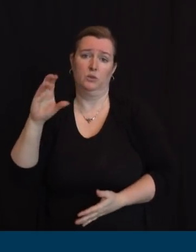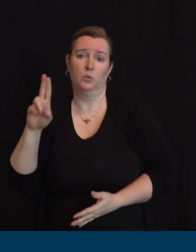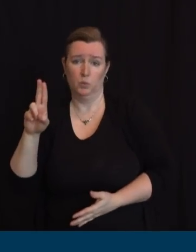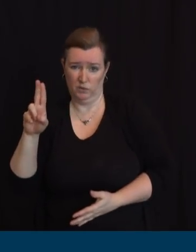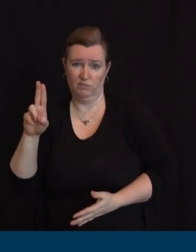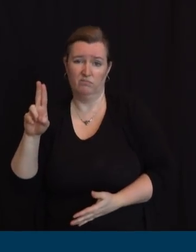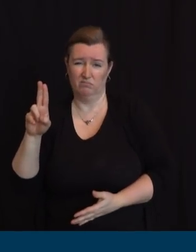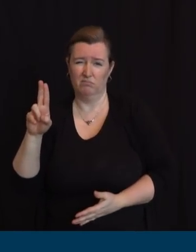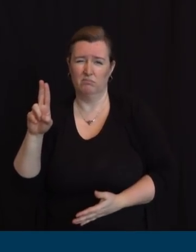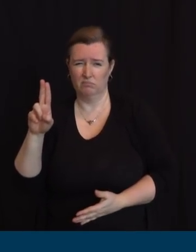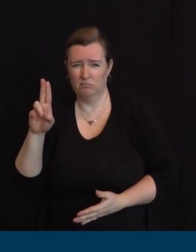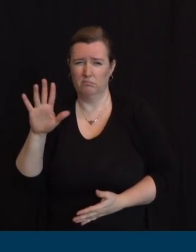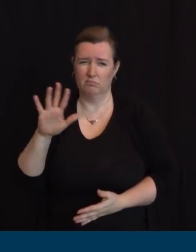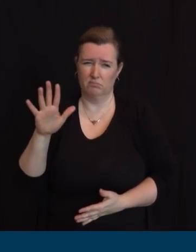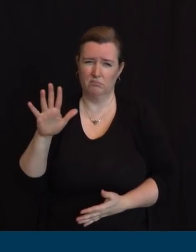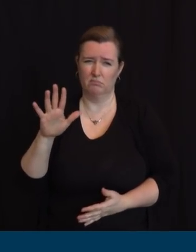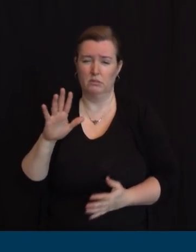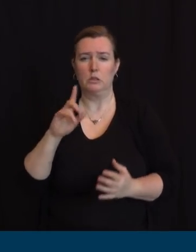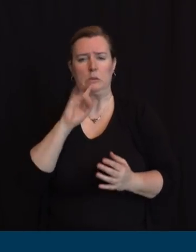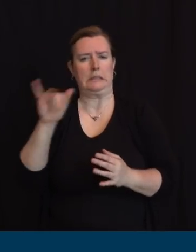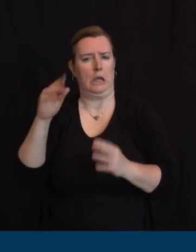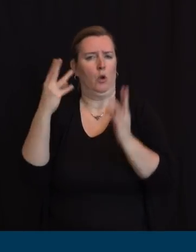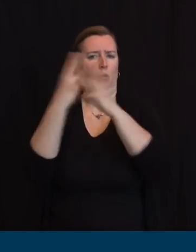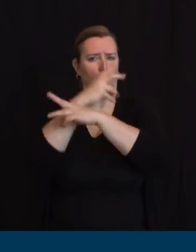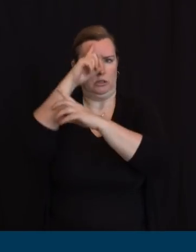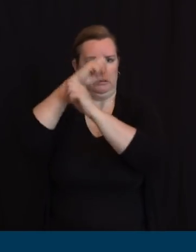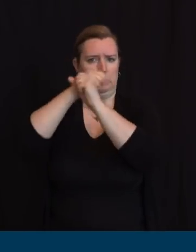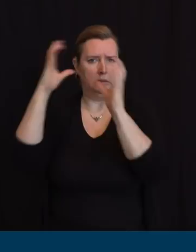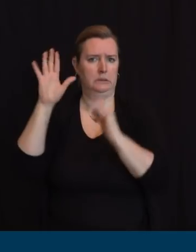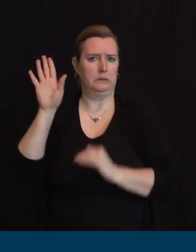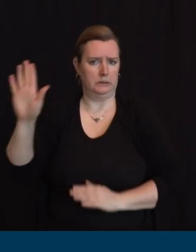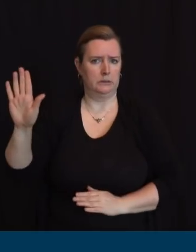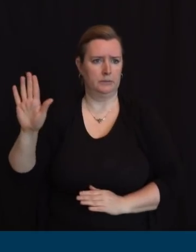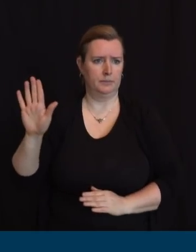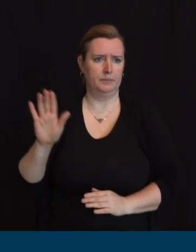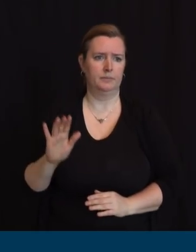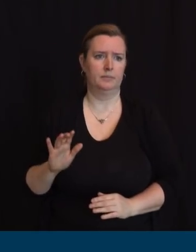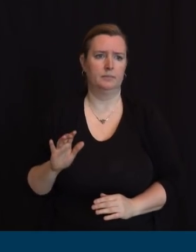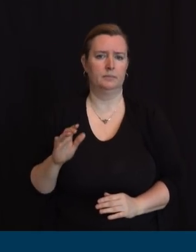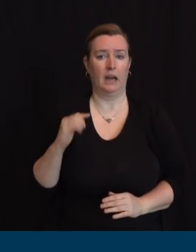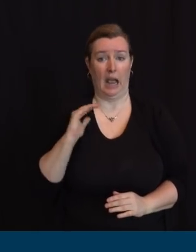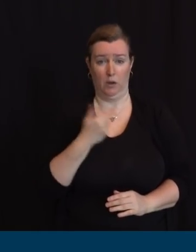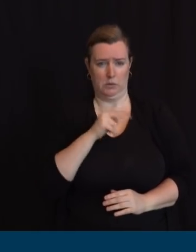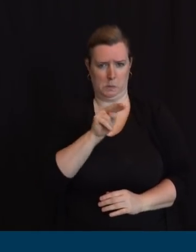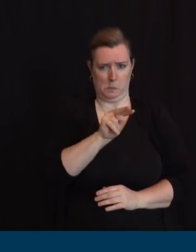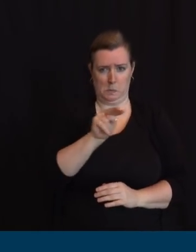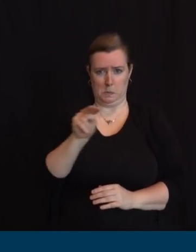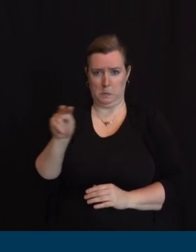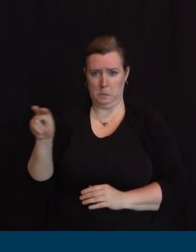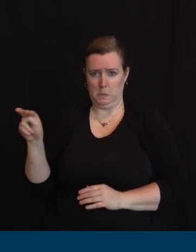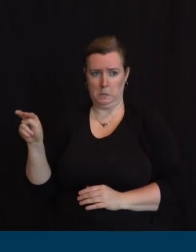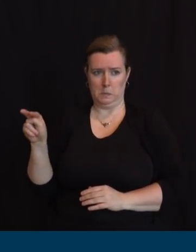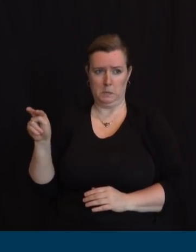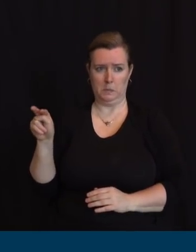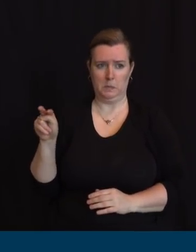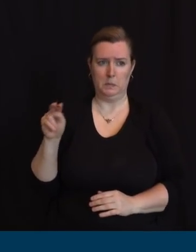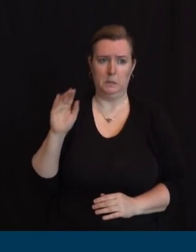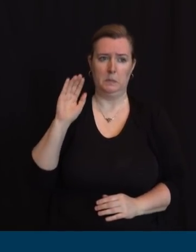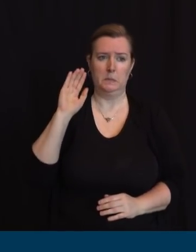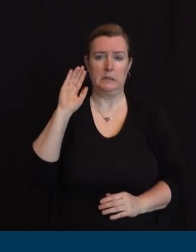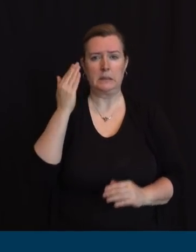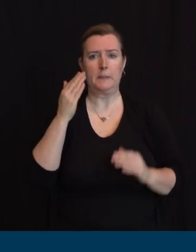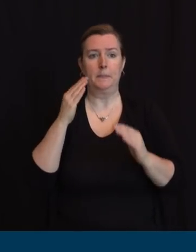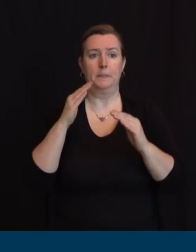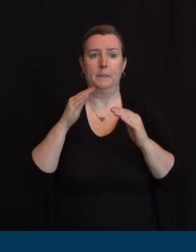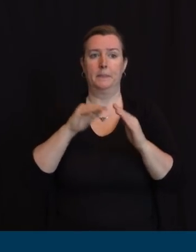has been stretched out to the 25th. And today, it